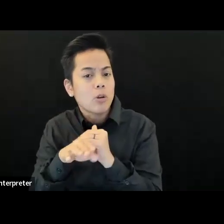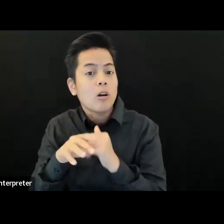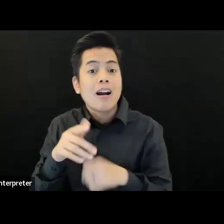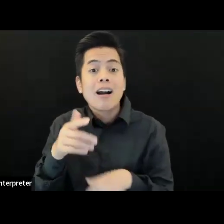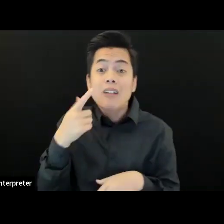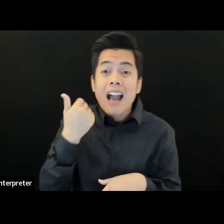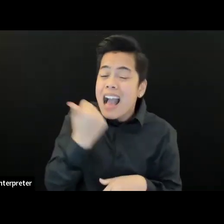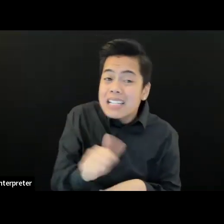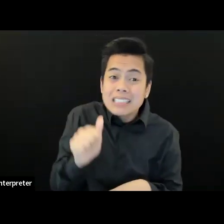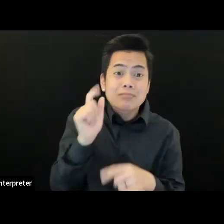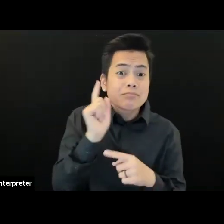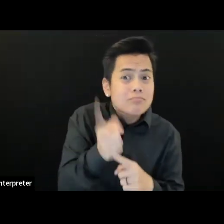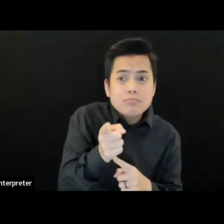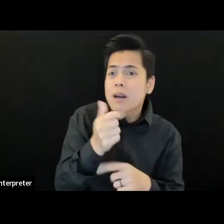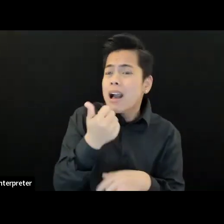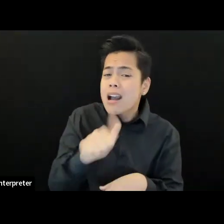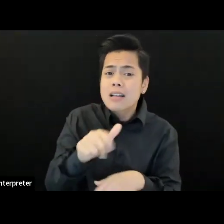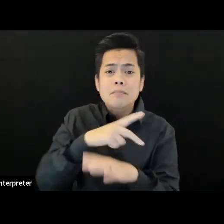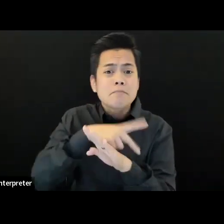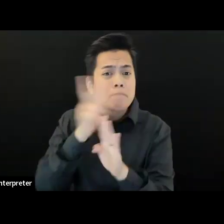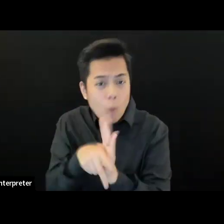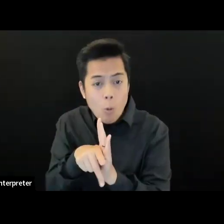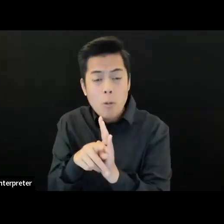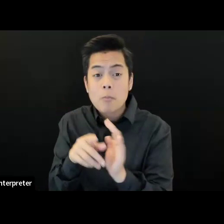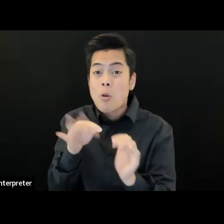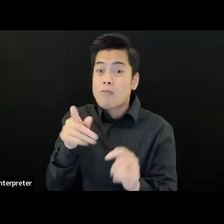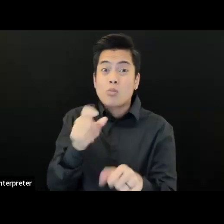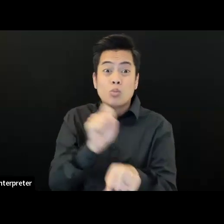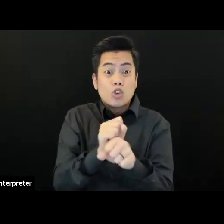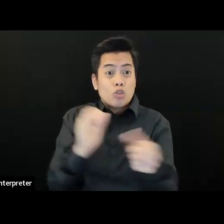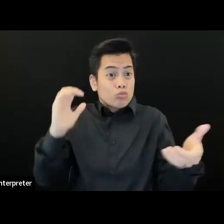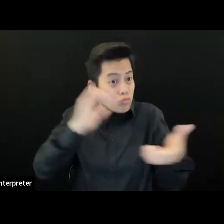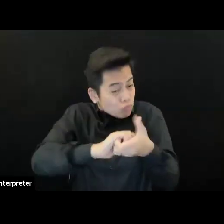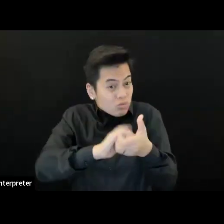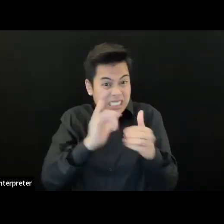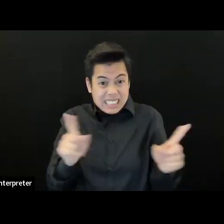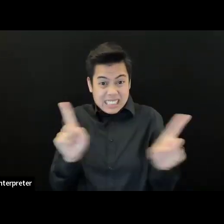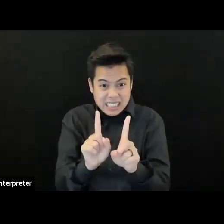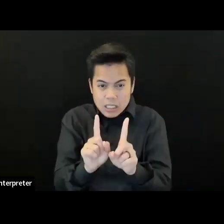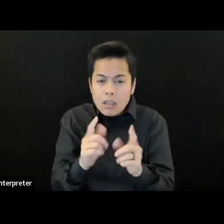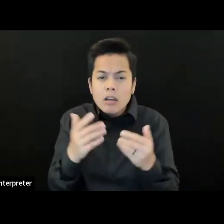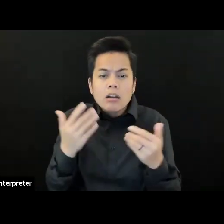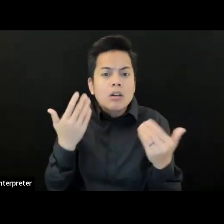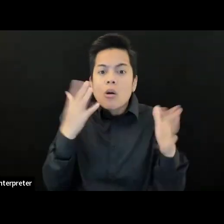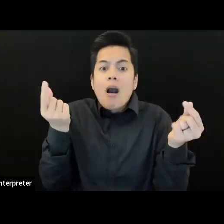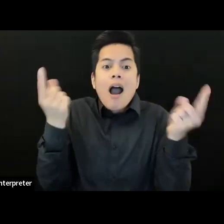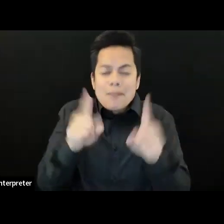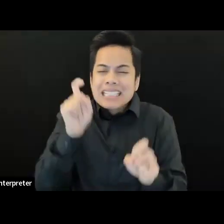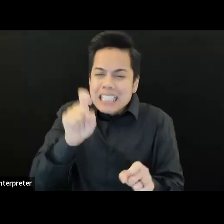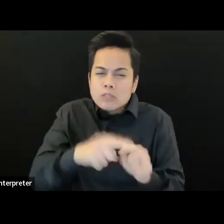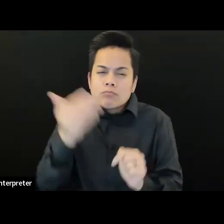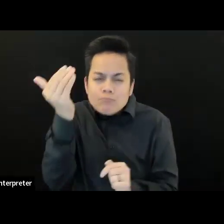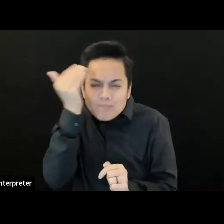where it's also happening in the community. We need to know that as people enter the space, they are agreeing to think about certain